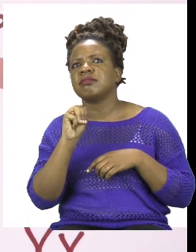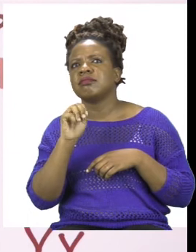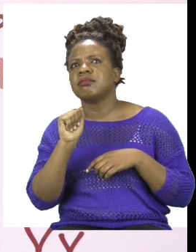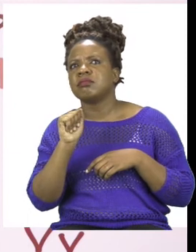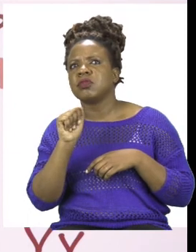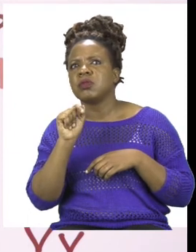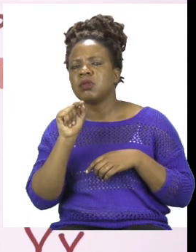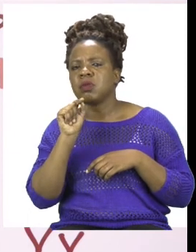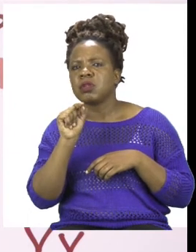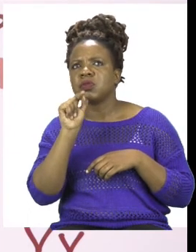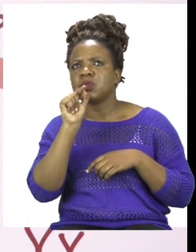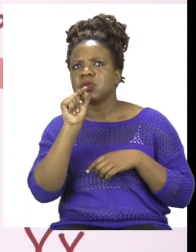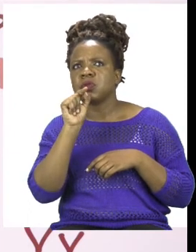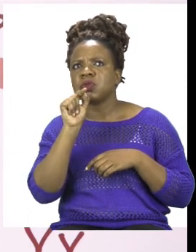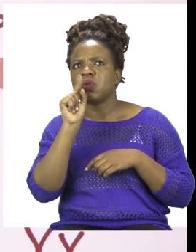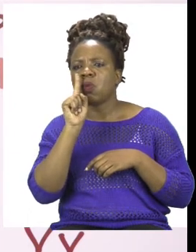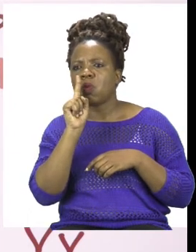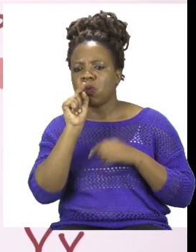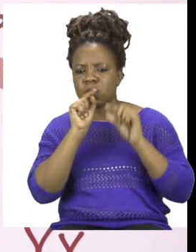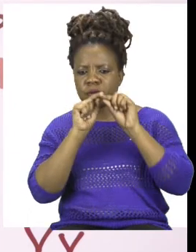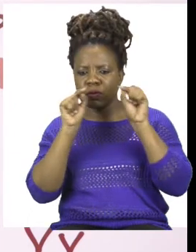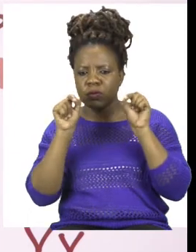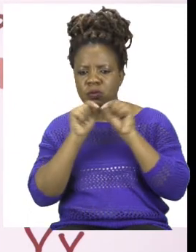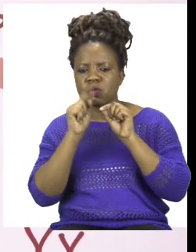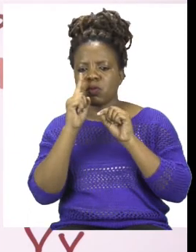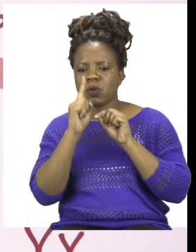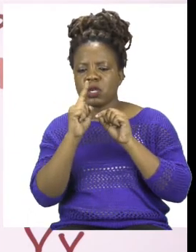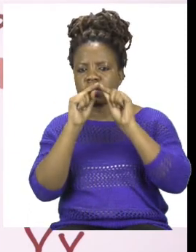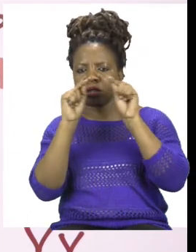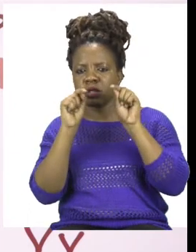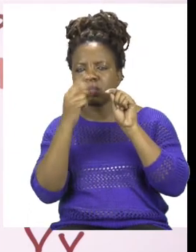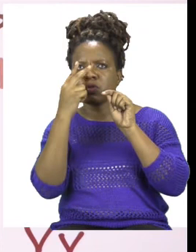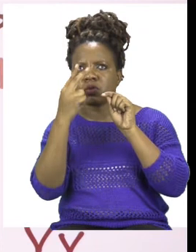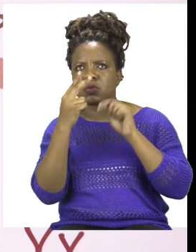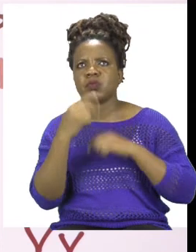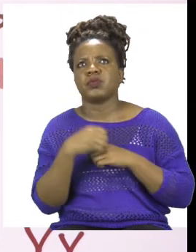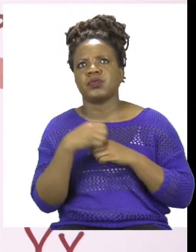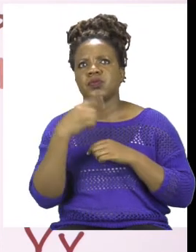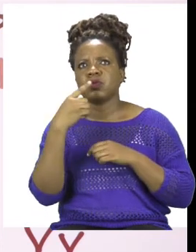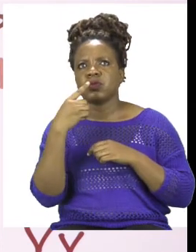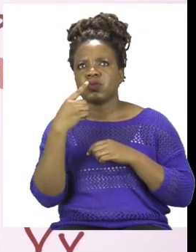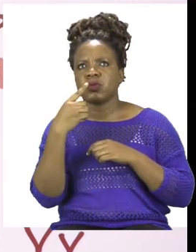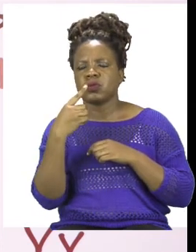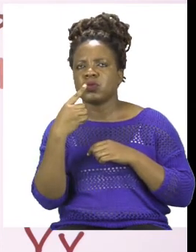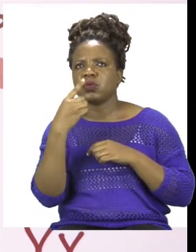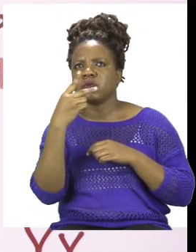count one block for one hour. So we say 1, 2,